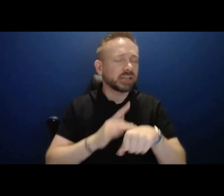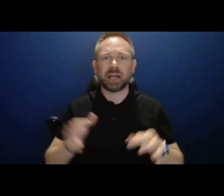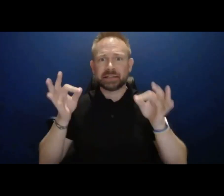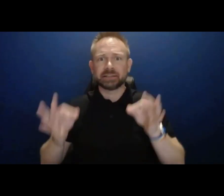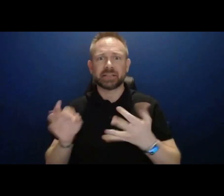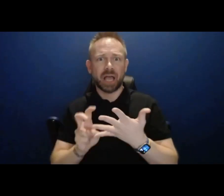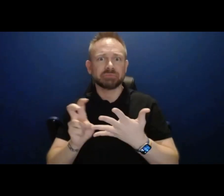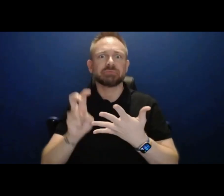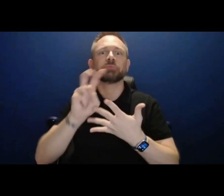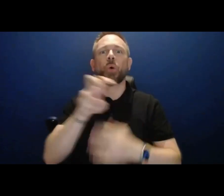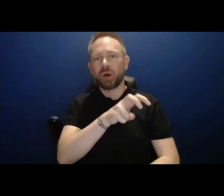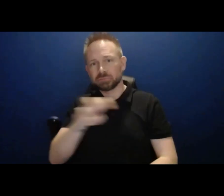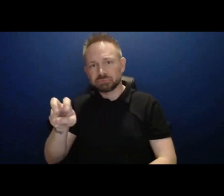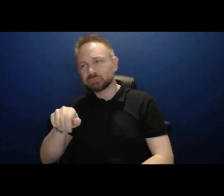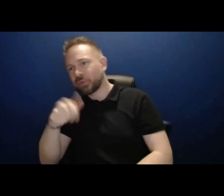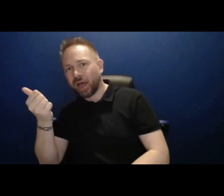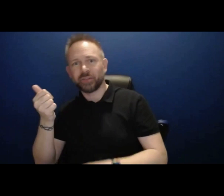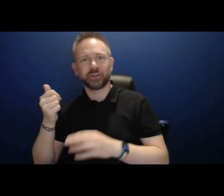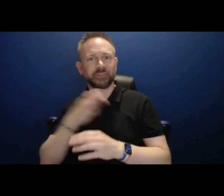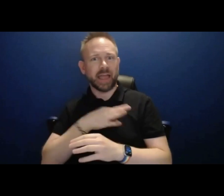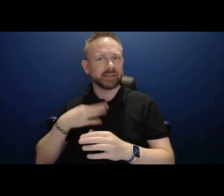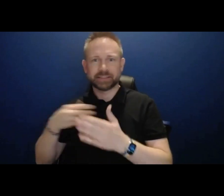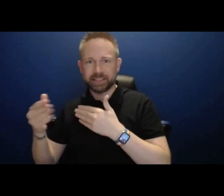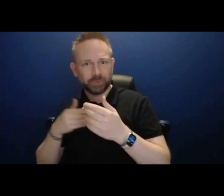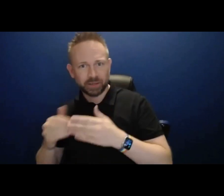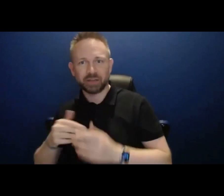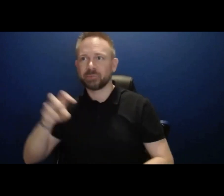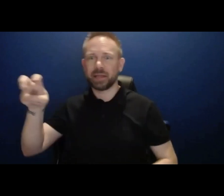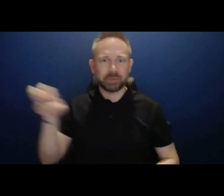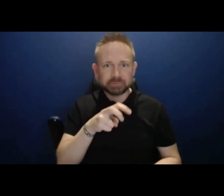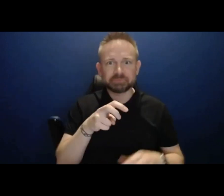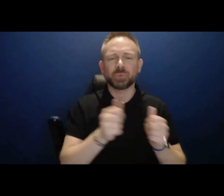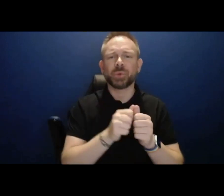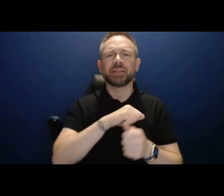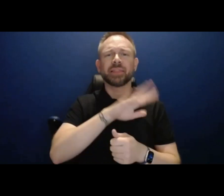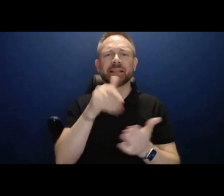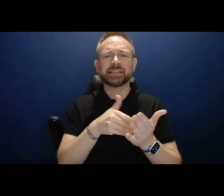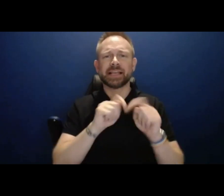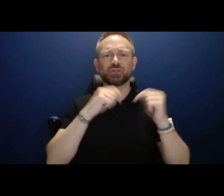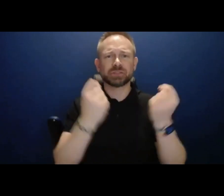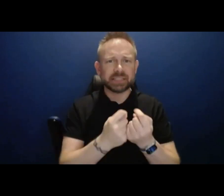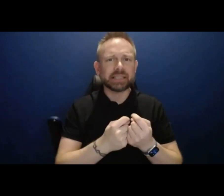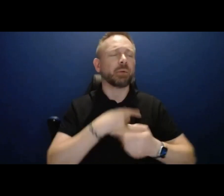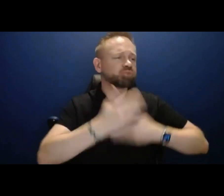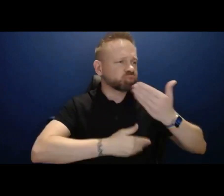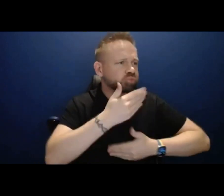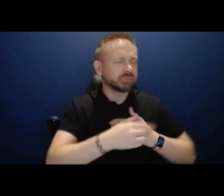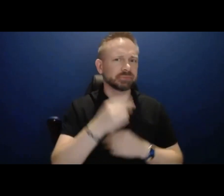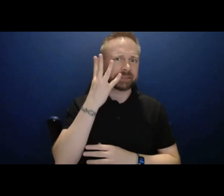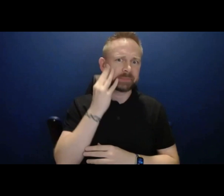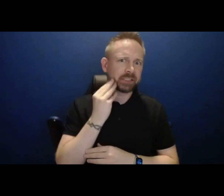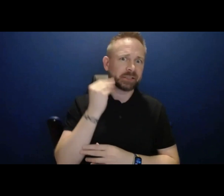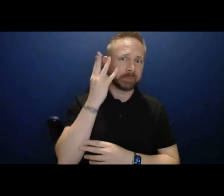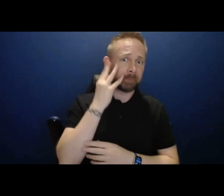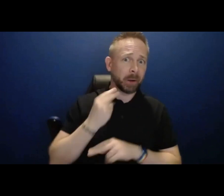horizontally. Maybe you, you come and spend some time in a central team and decide that with the experience you gain and the exposure that